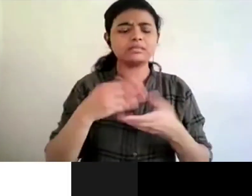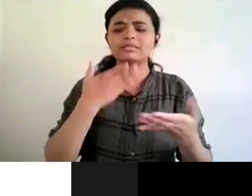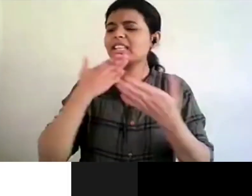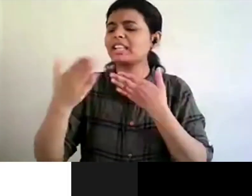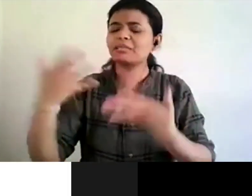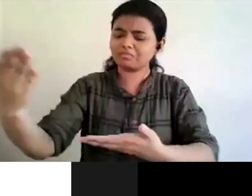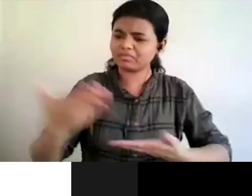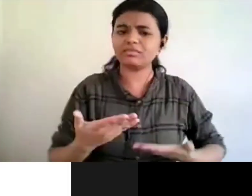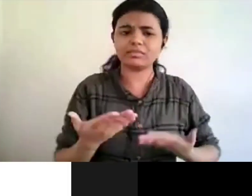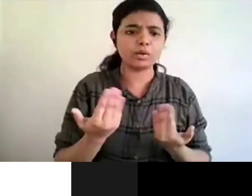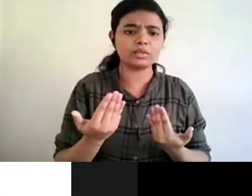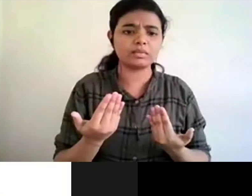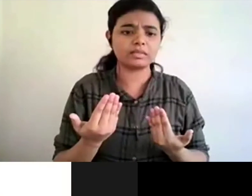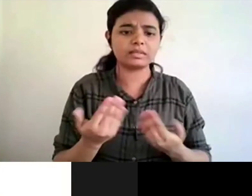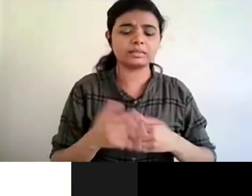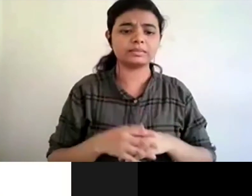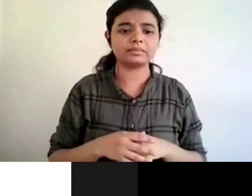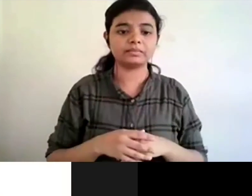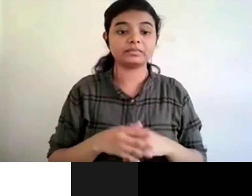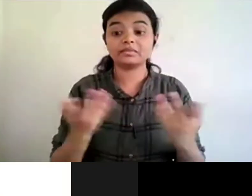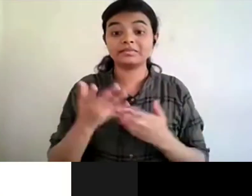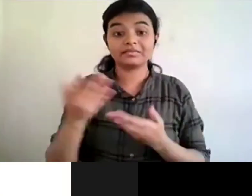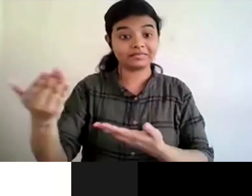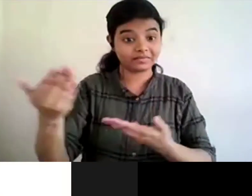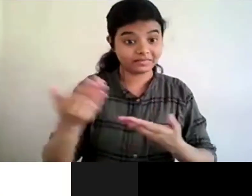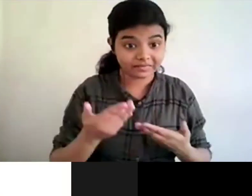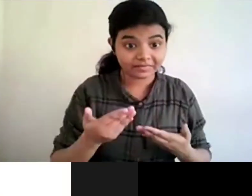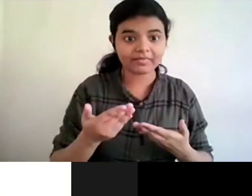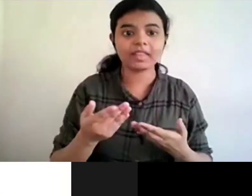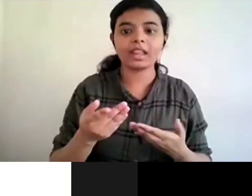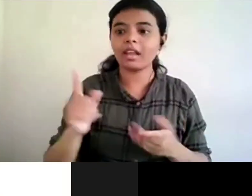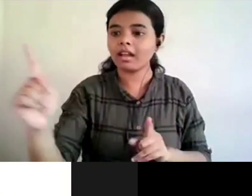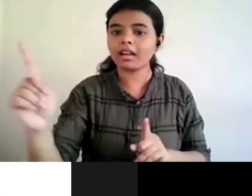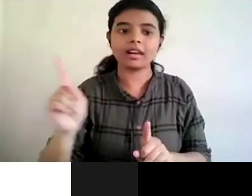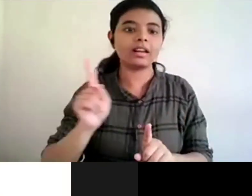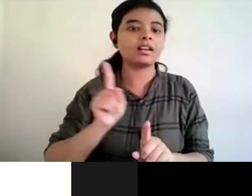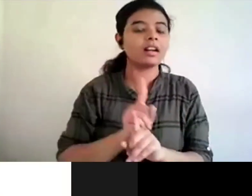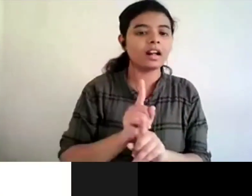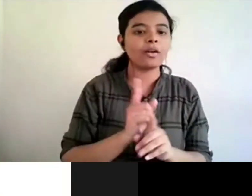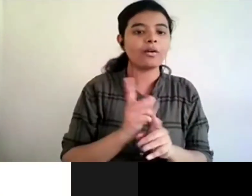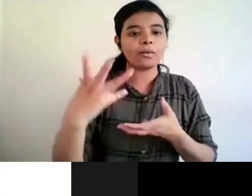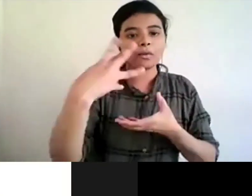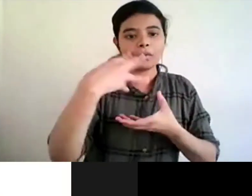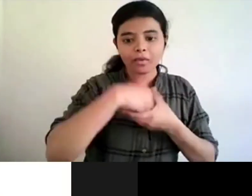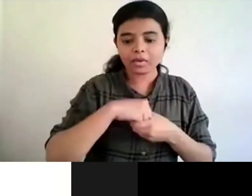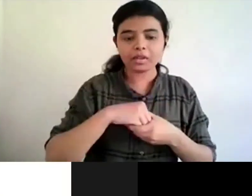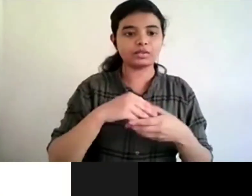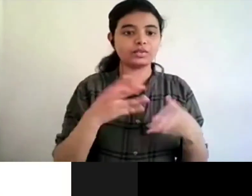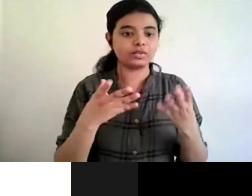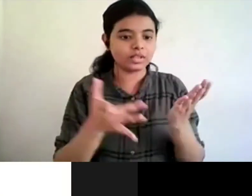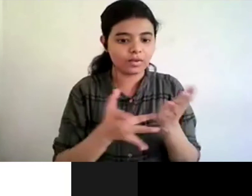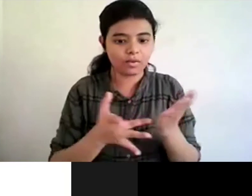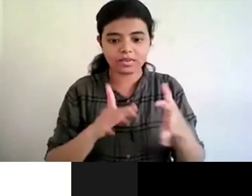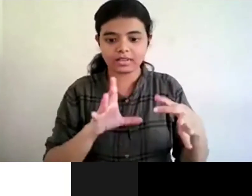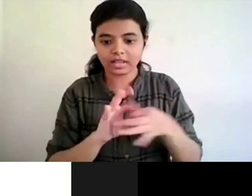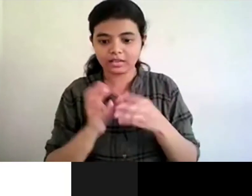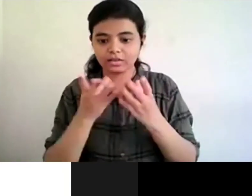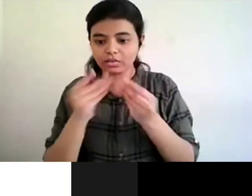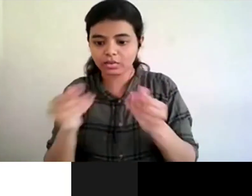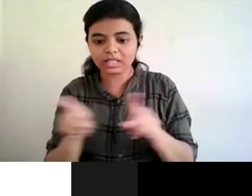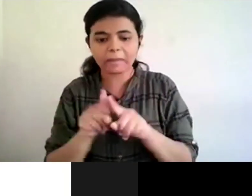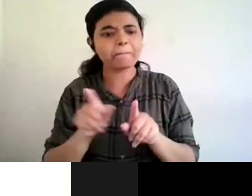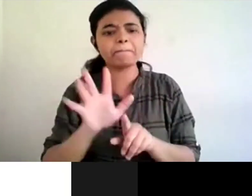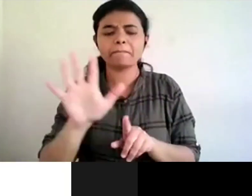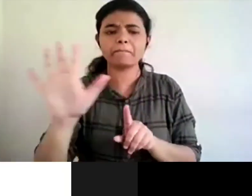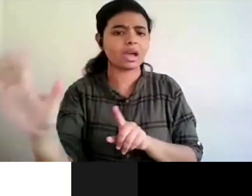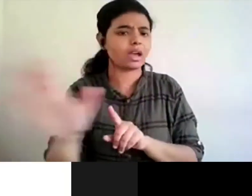because you're you're taking this technology and solutions and these kind solutions to even five more people